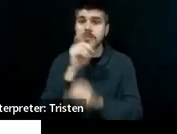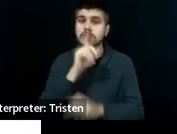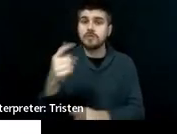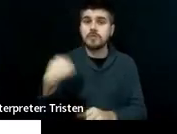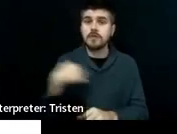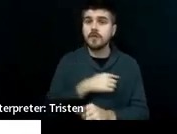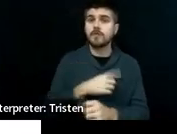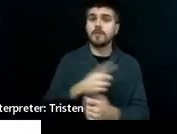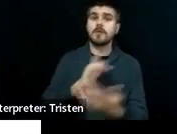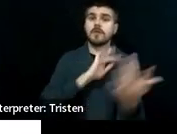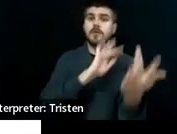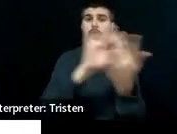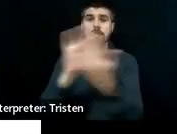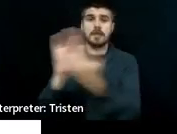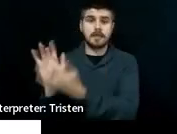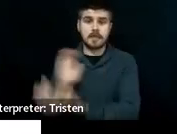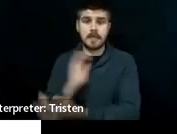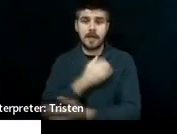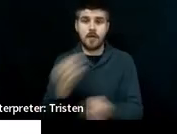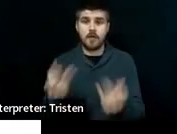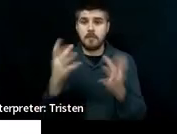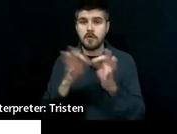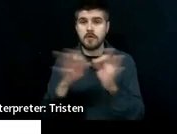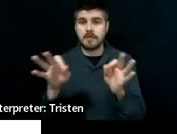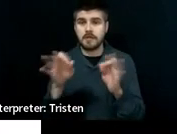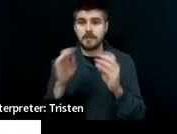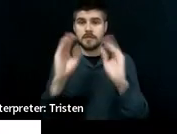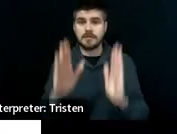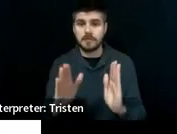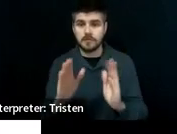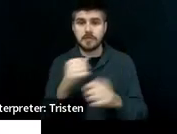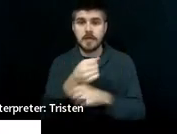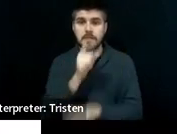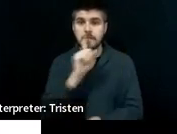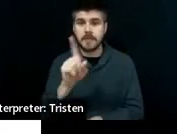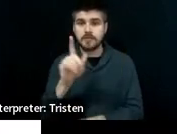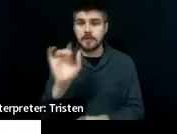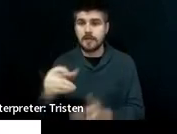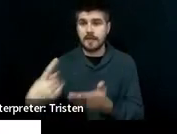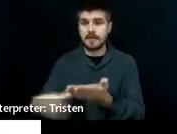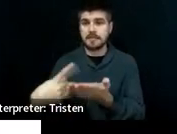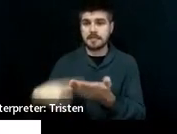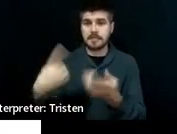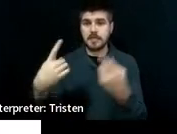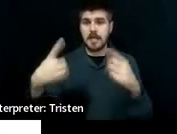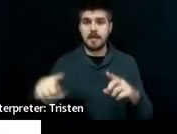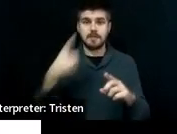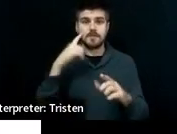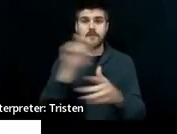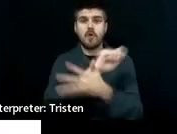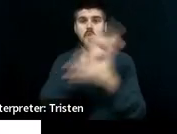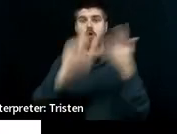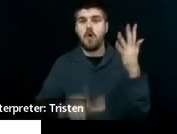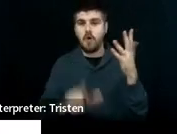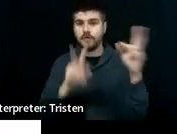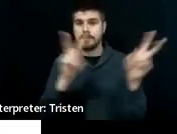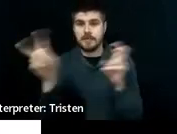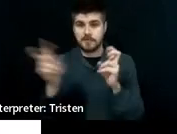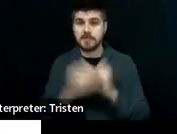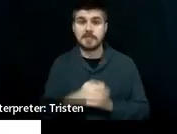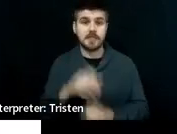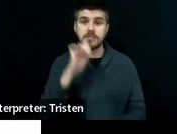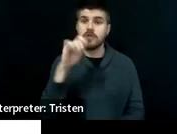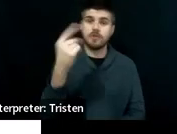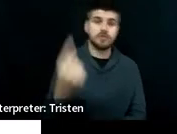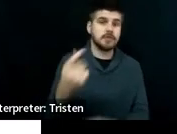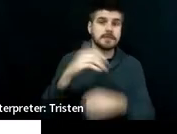multilingual teachers and making sure that that discussion happens across all subjects, that it's not just